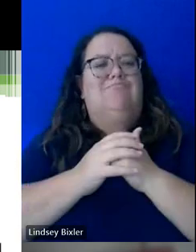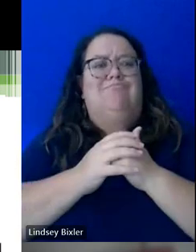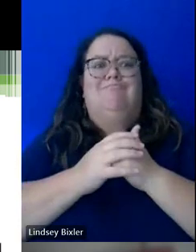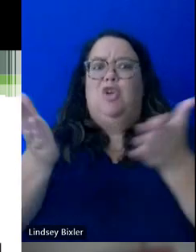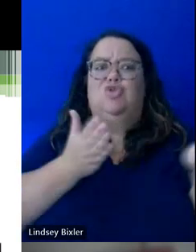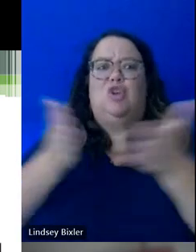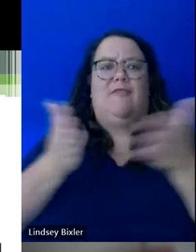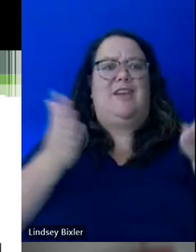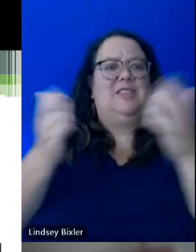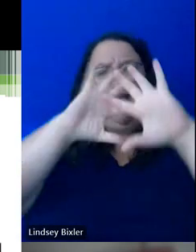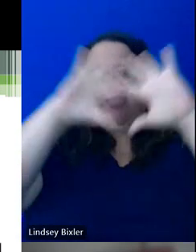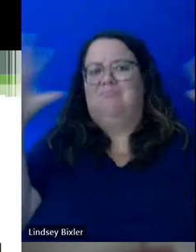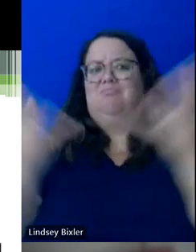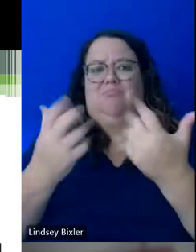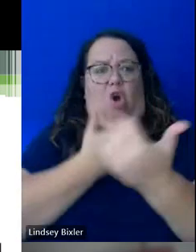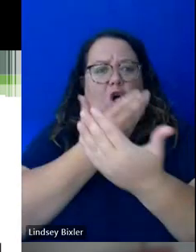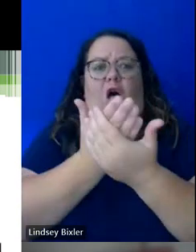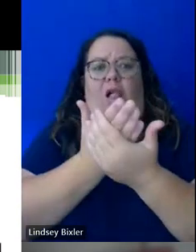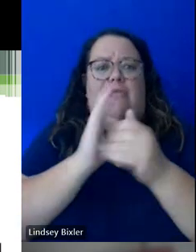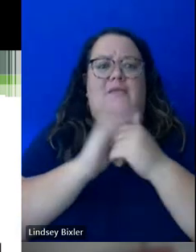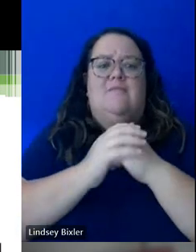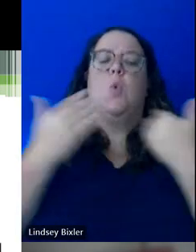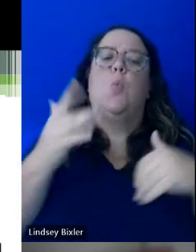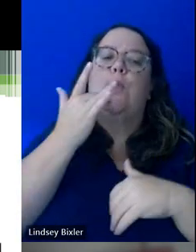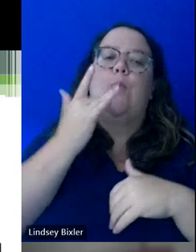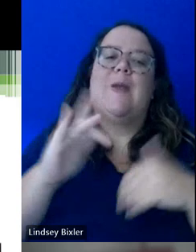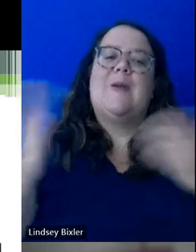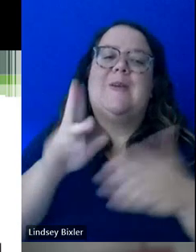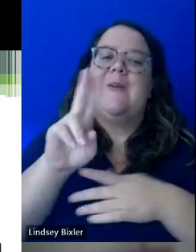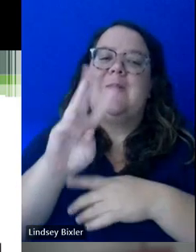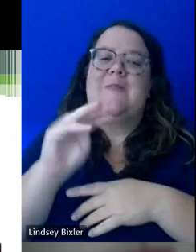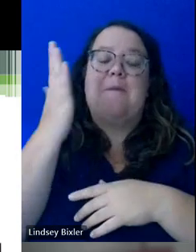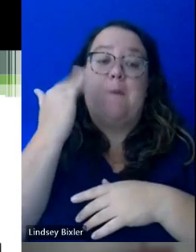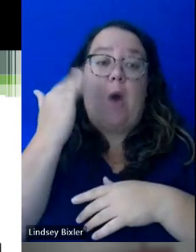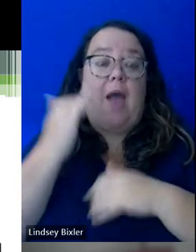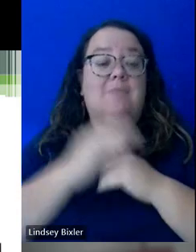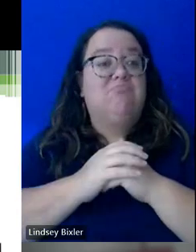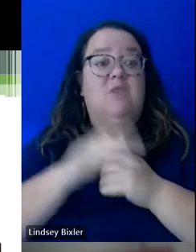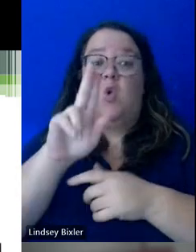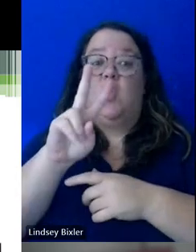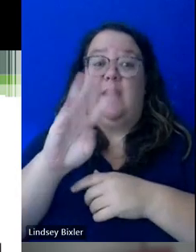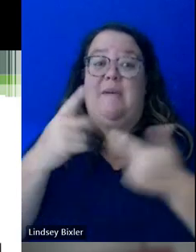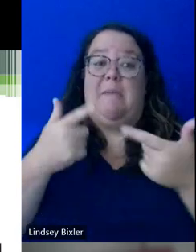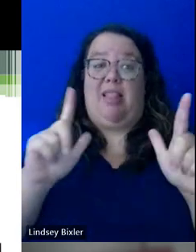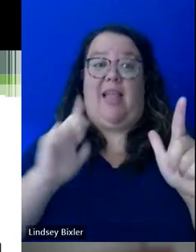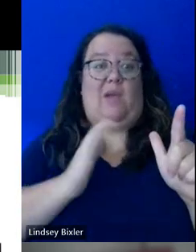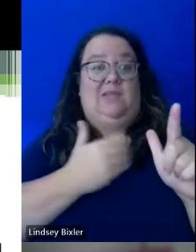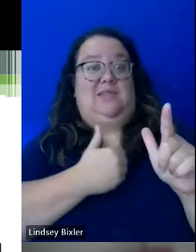in that we're very fortunate that UVM has allowed us to have the staff that we have.